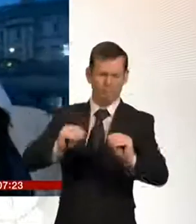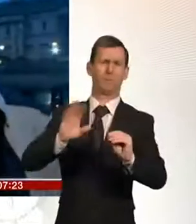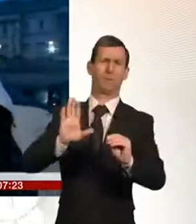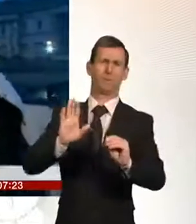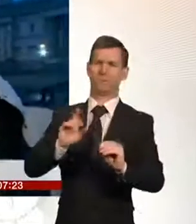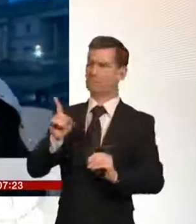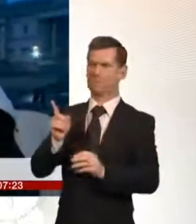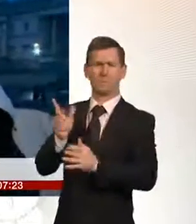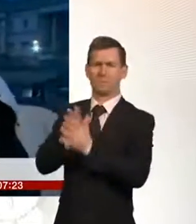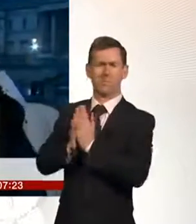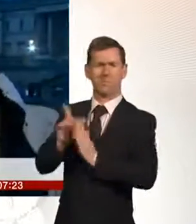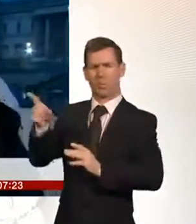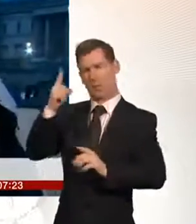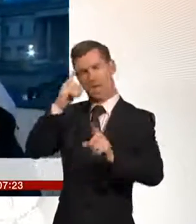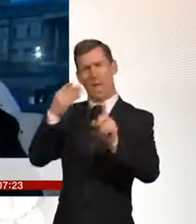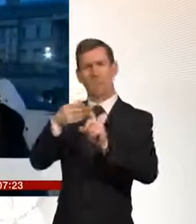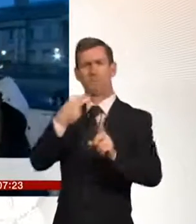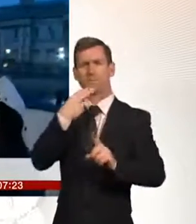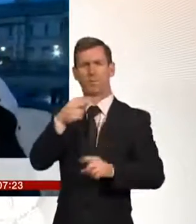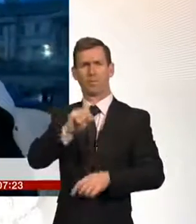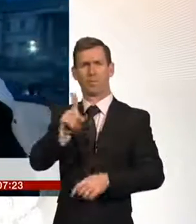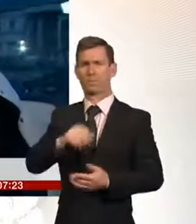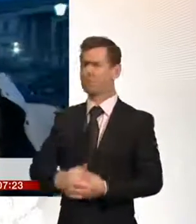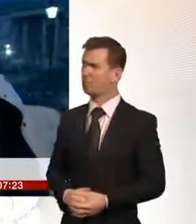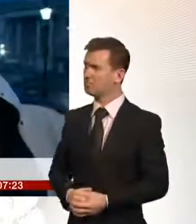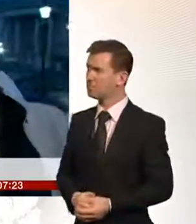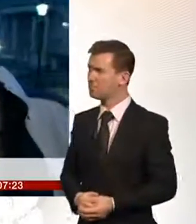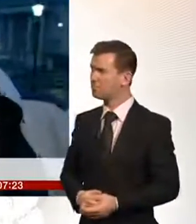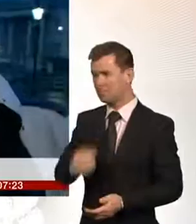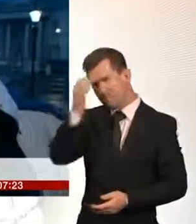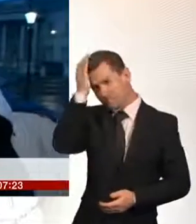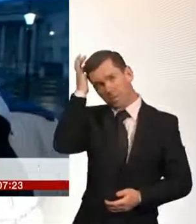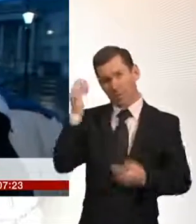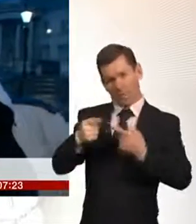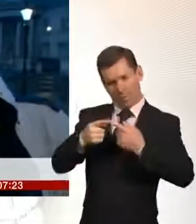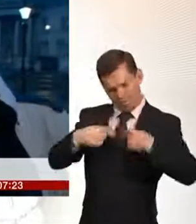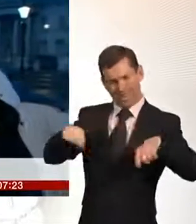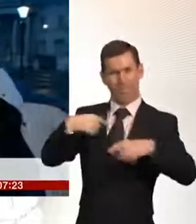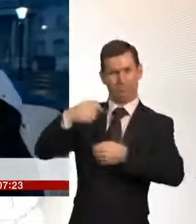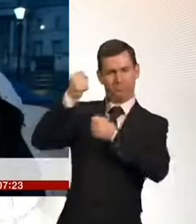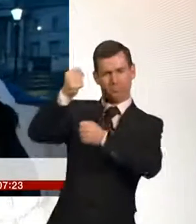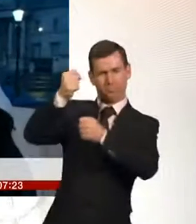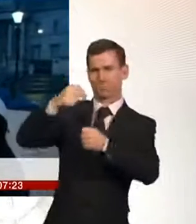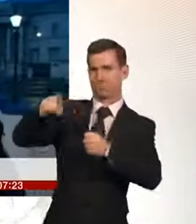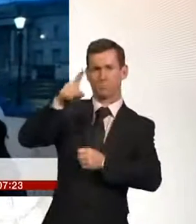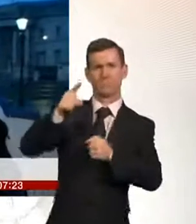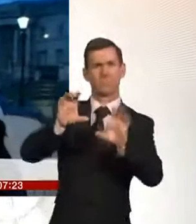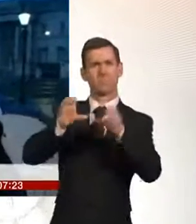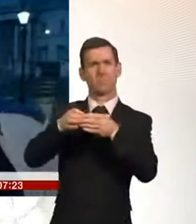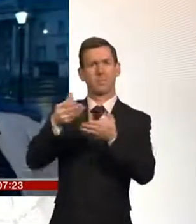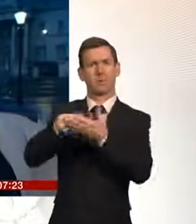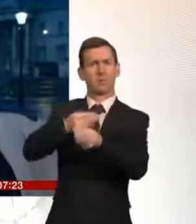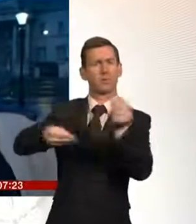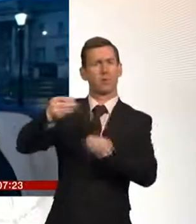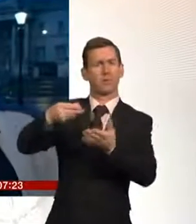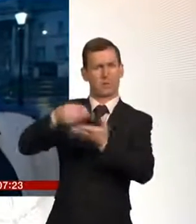bringing the protest to the door of the Treasury because we believe the Chancellor is the person responsible for the carnage on our roads we've heard that there's 40,000 people a year